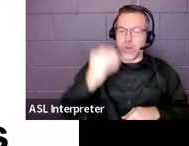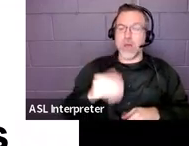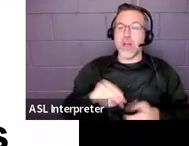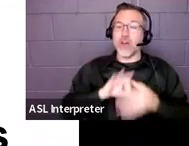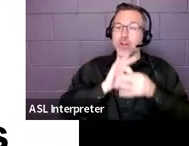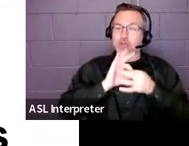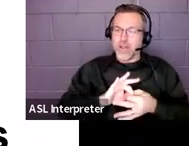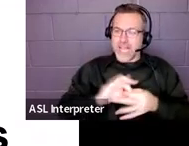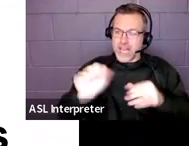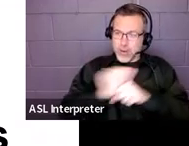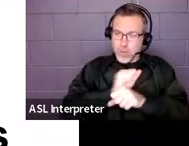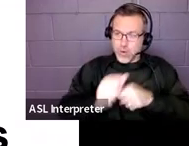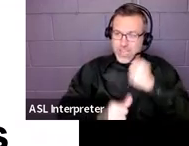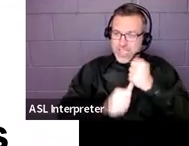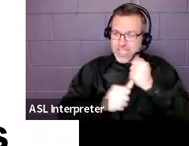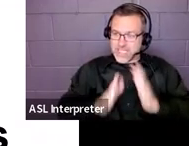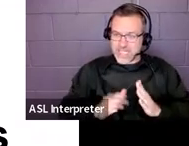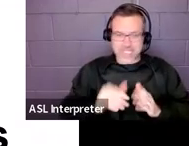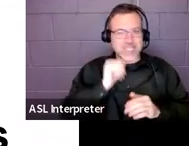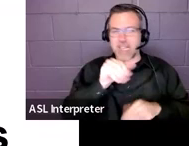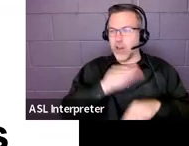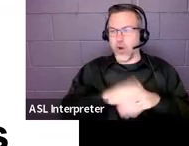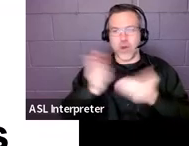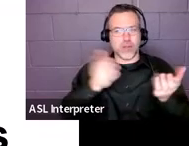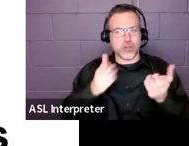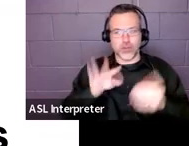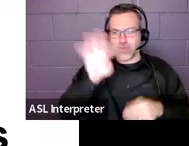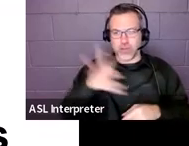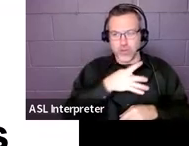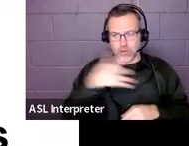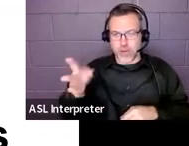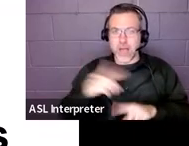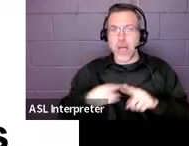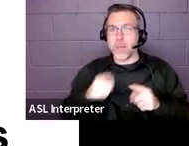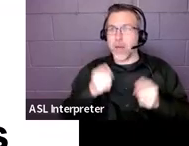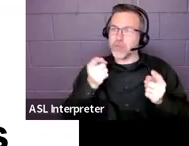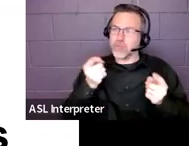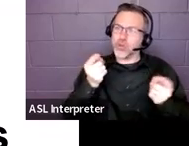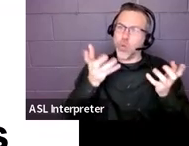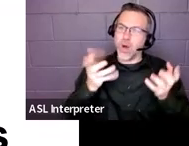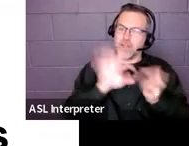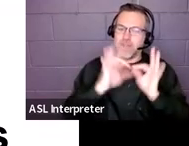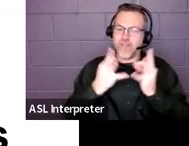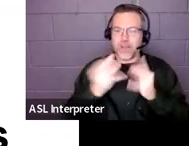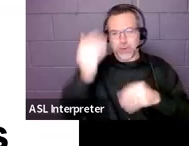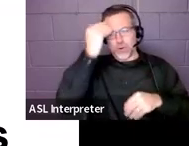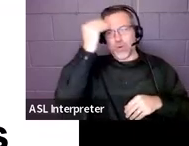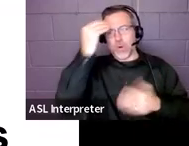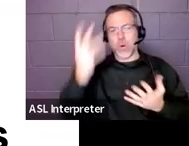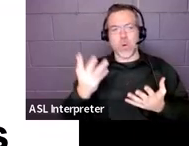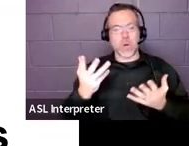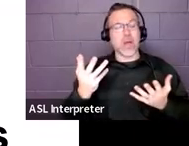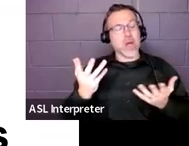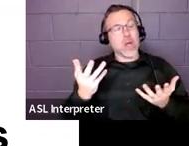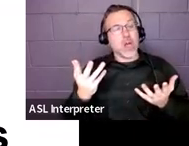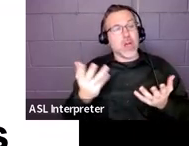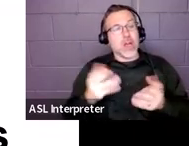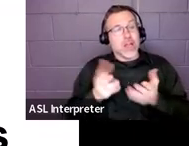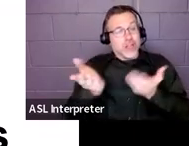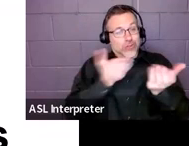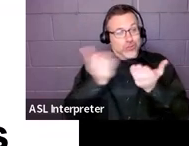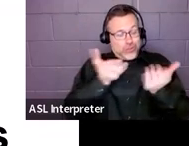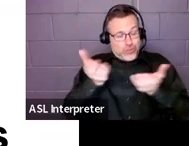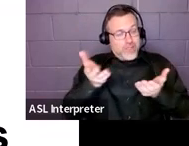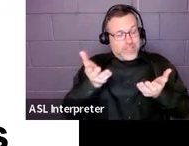not be on the service grid, but you certainly would want, you know, the family to know that, you know, while those services are being